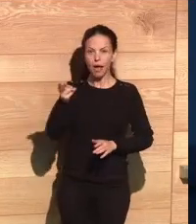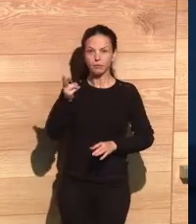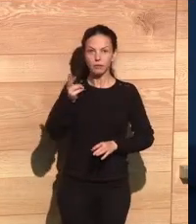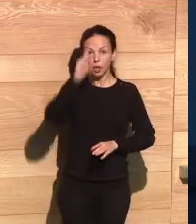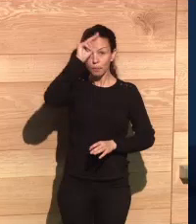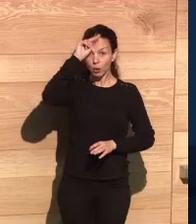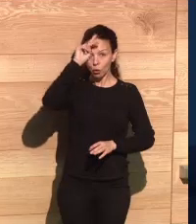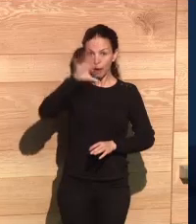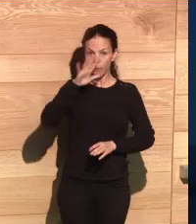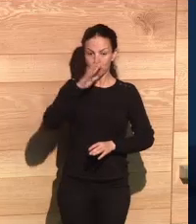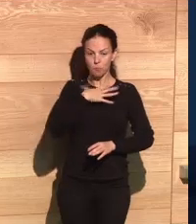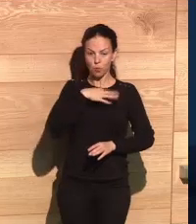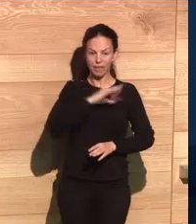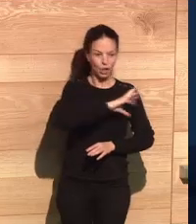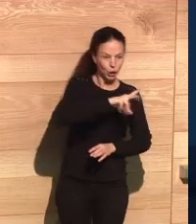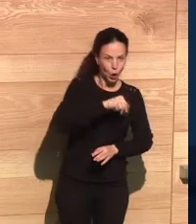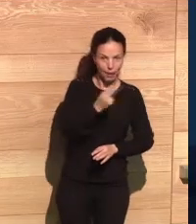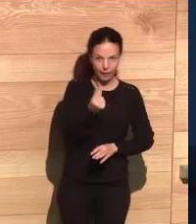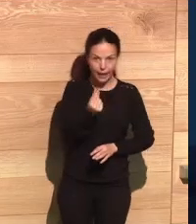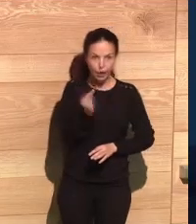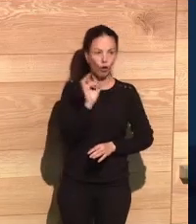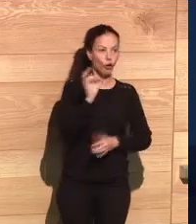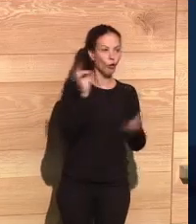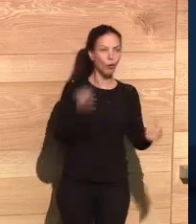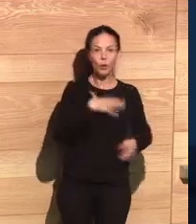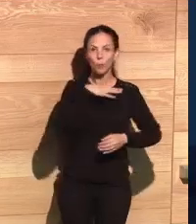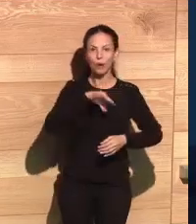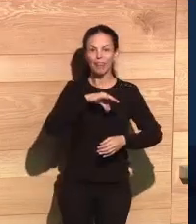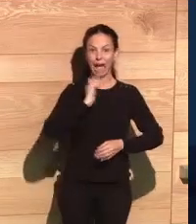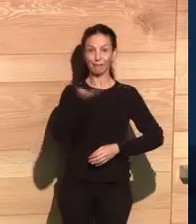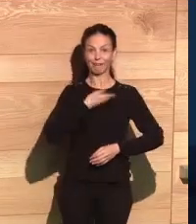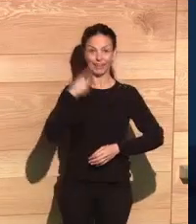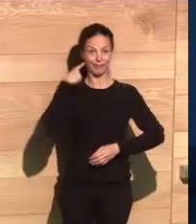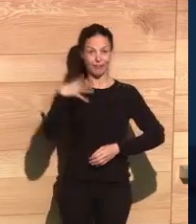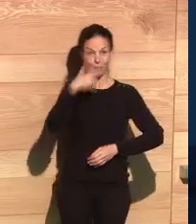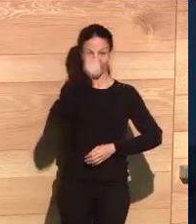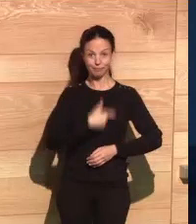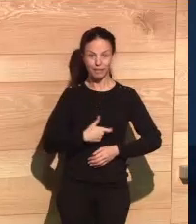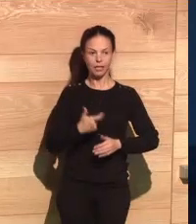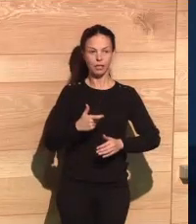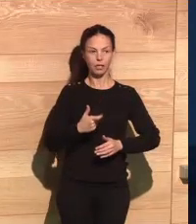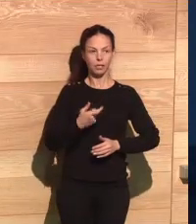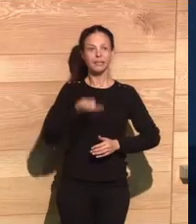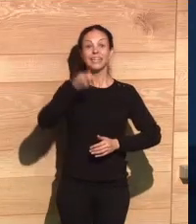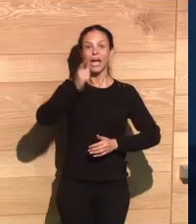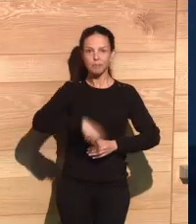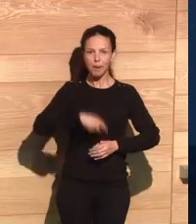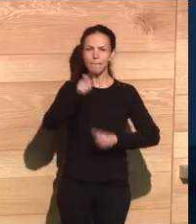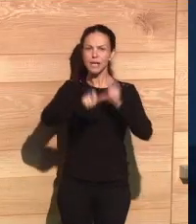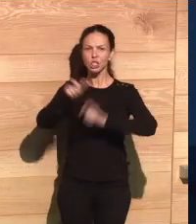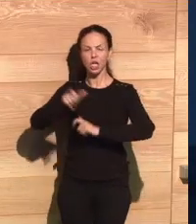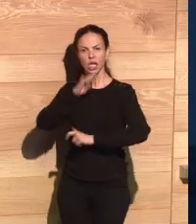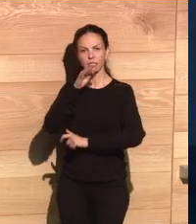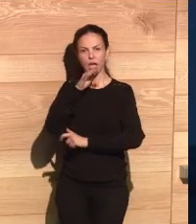elements in the digital society, but not only because this can affect our reputation or we can be stolen of our money,